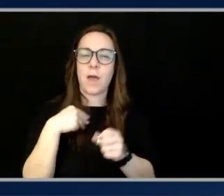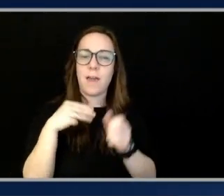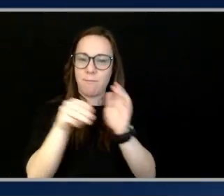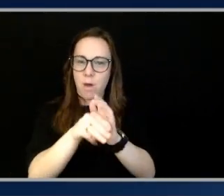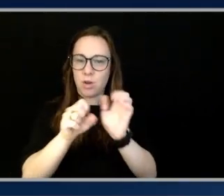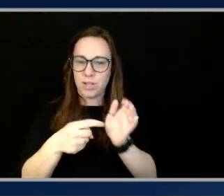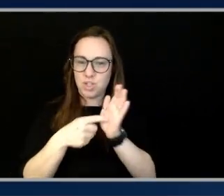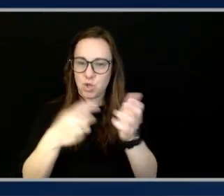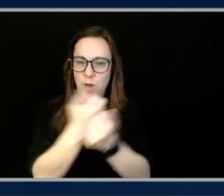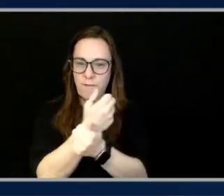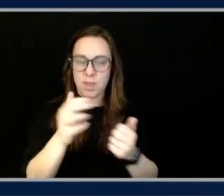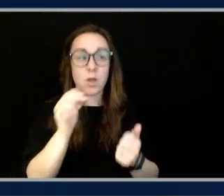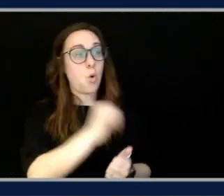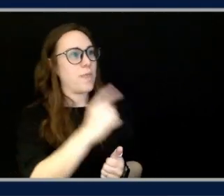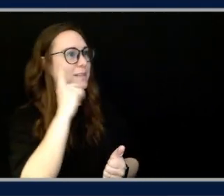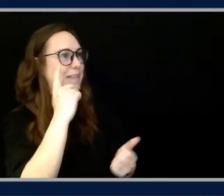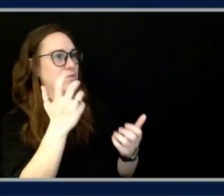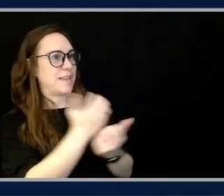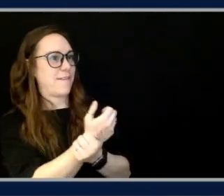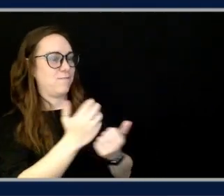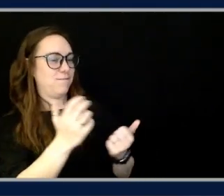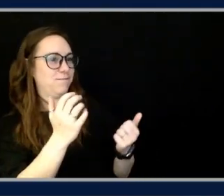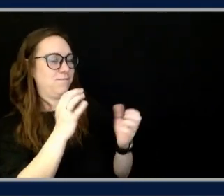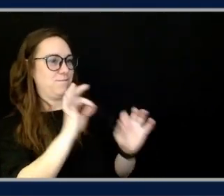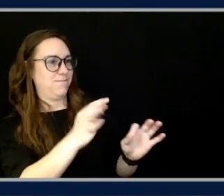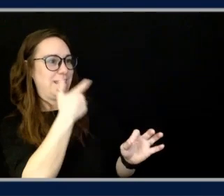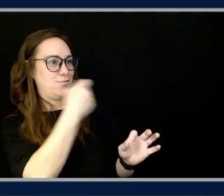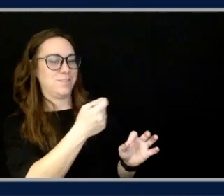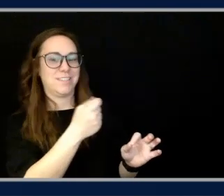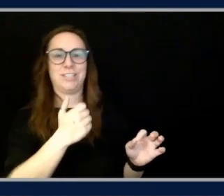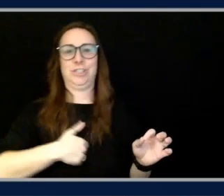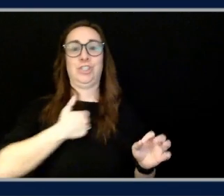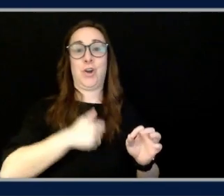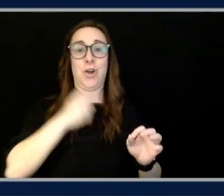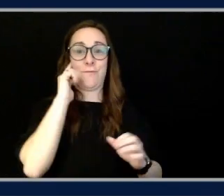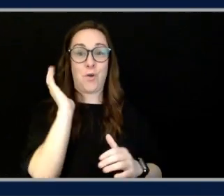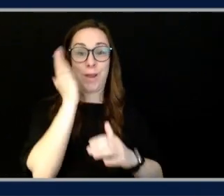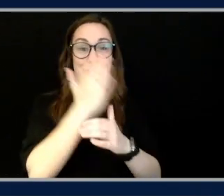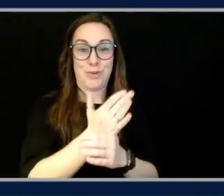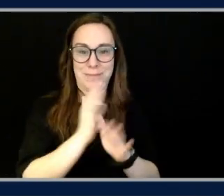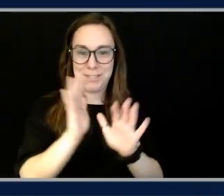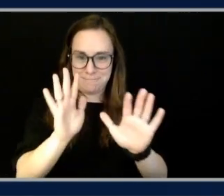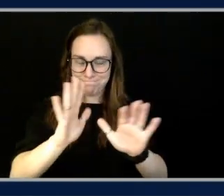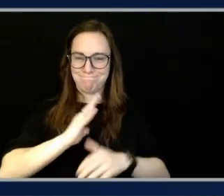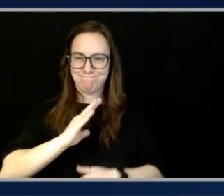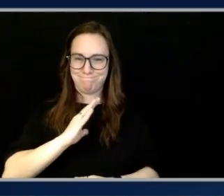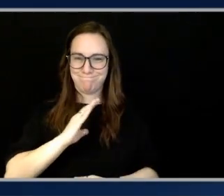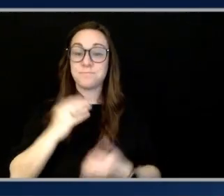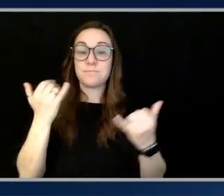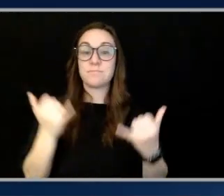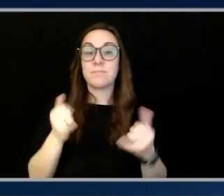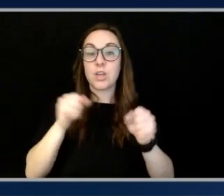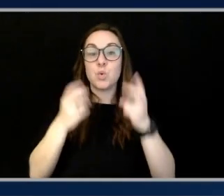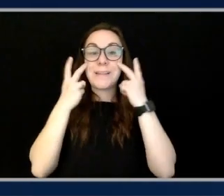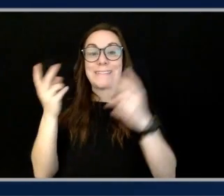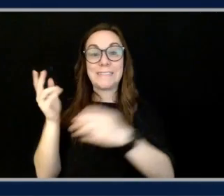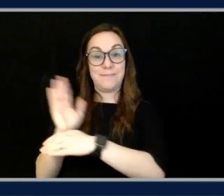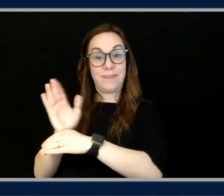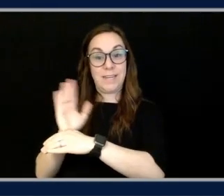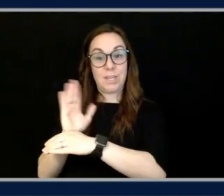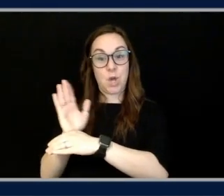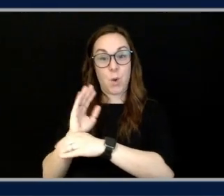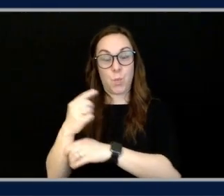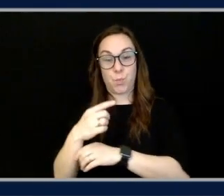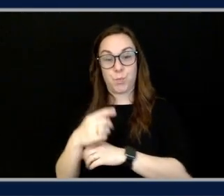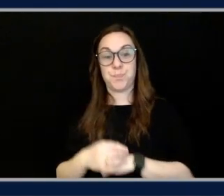does sound interesting. Sorry for interruption. That was a great question too. So hopefully. So just going back to the video understanding capabilities I was talking about, so